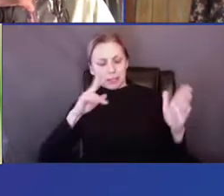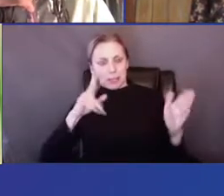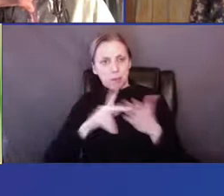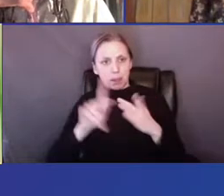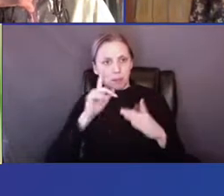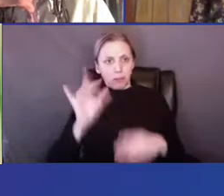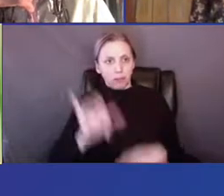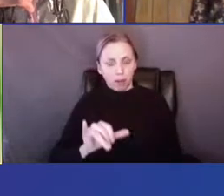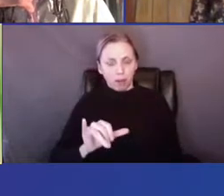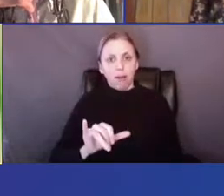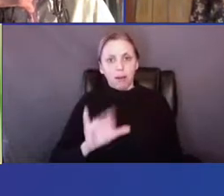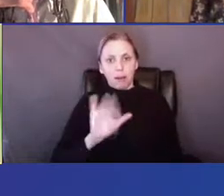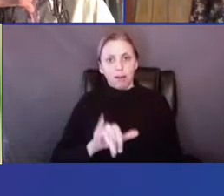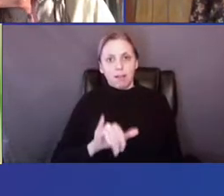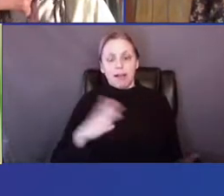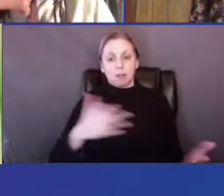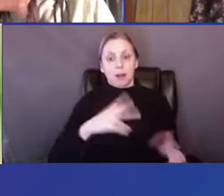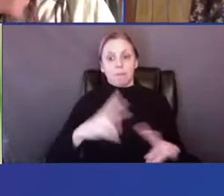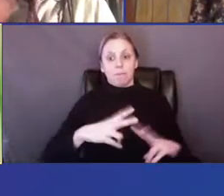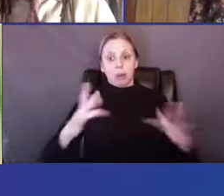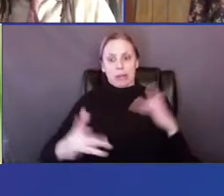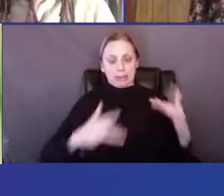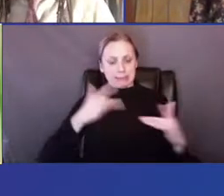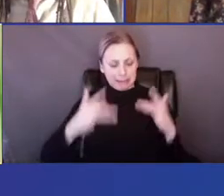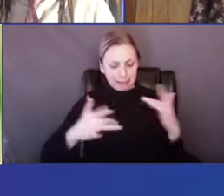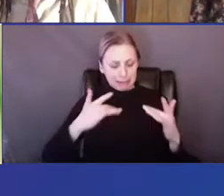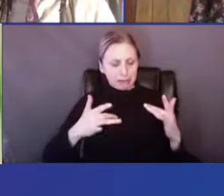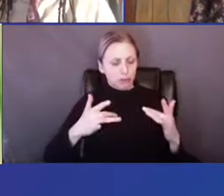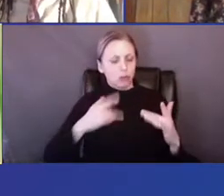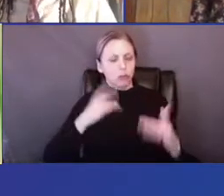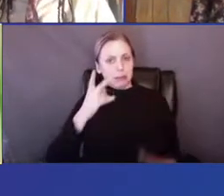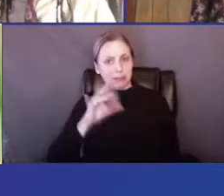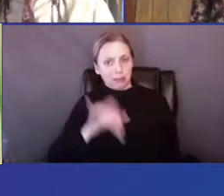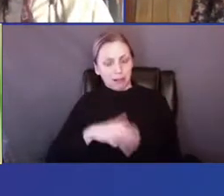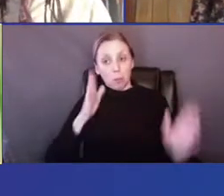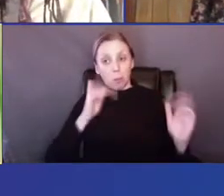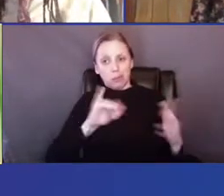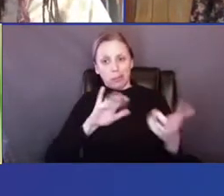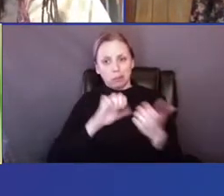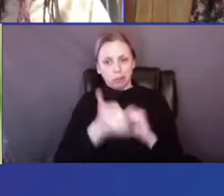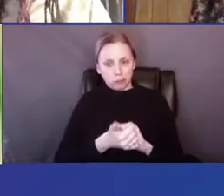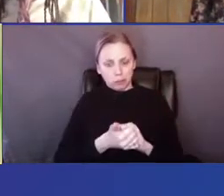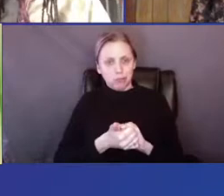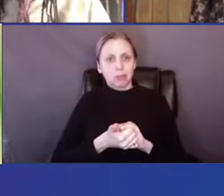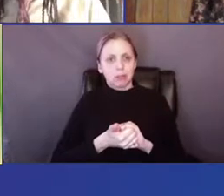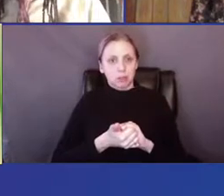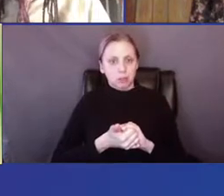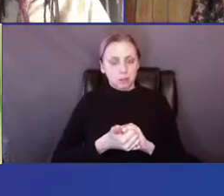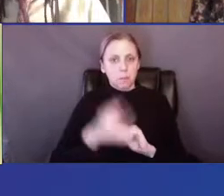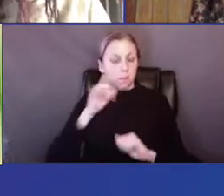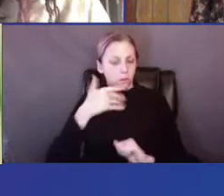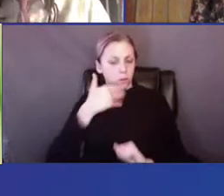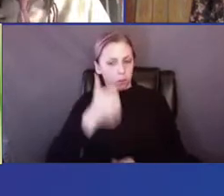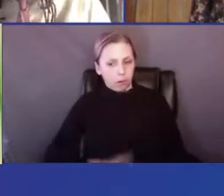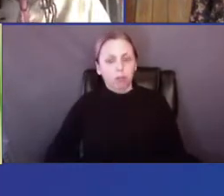And that's what I'm very, very excited to be seen. And I hope that changes for the better.